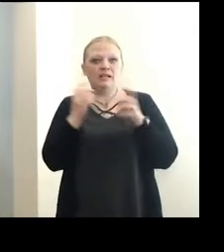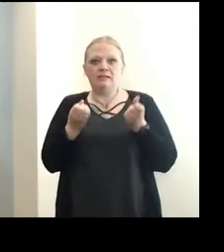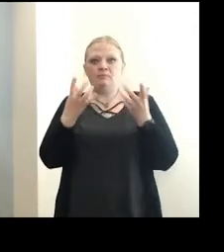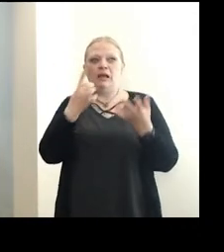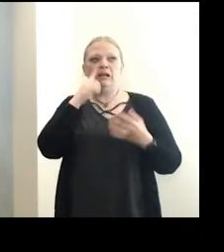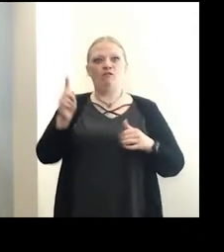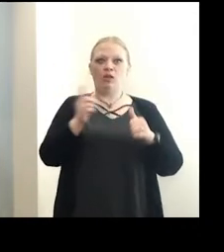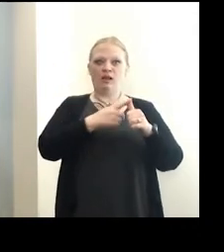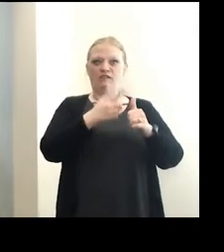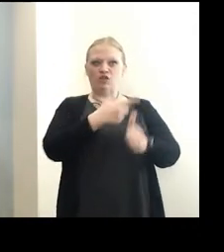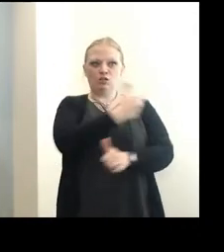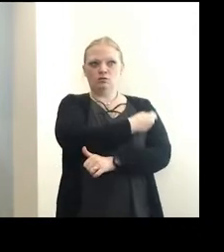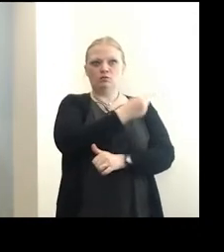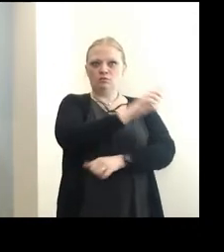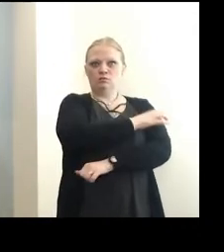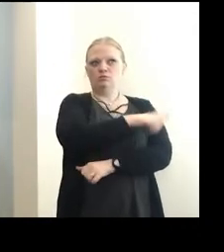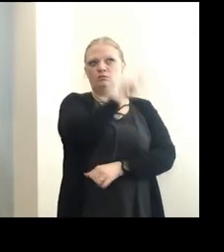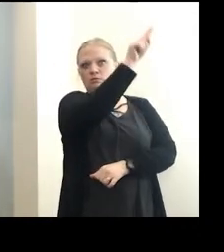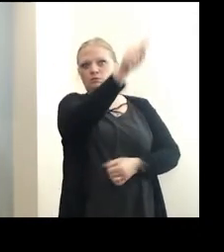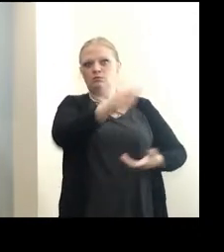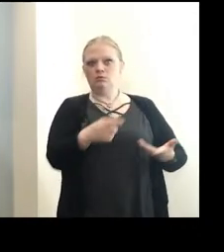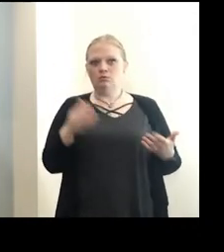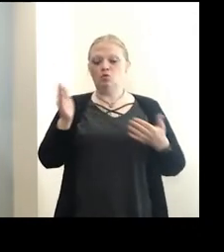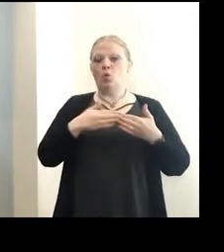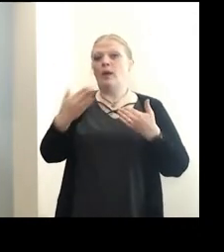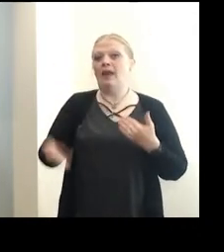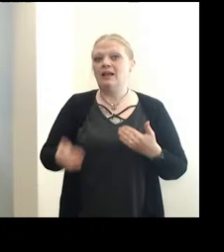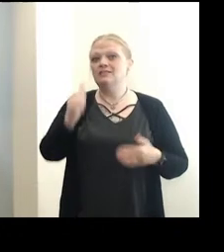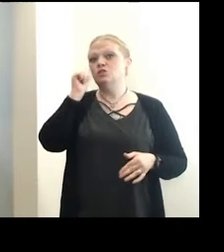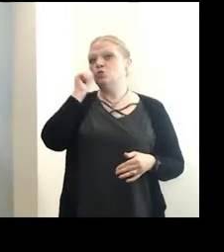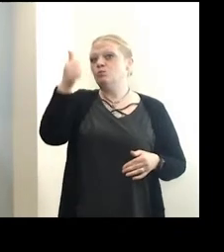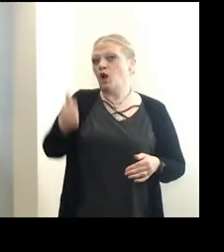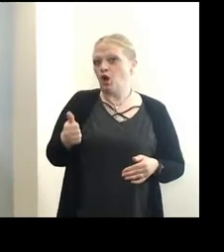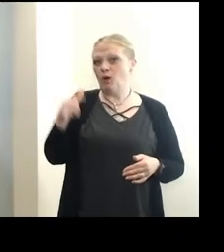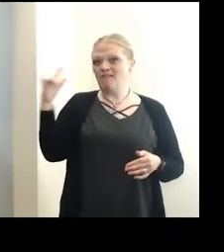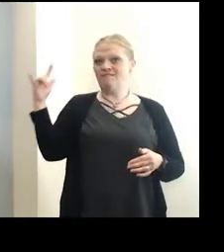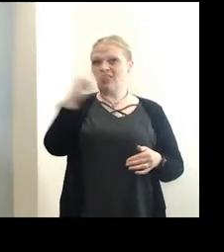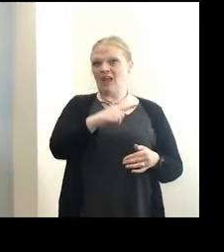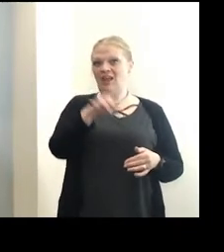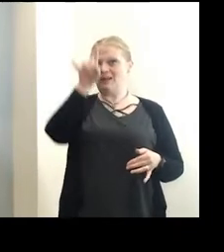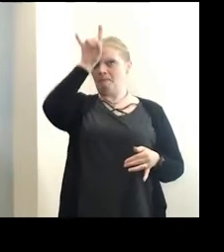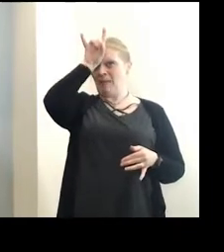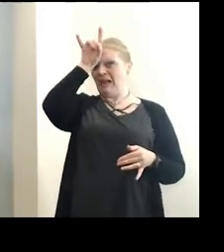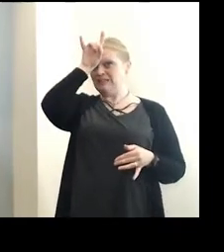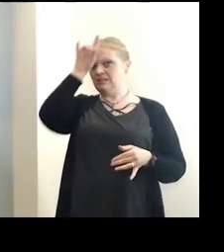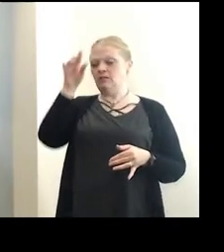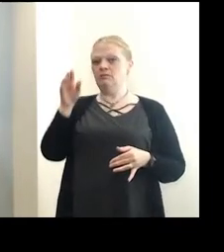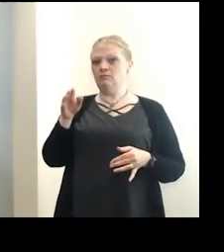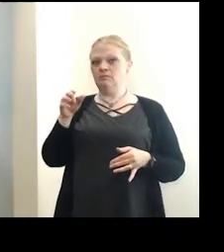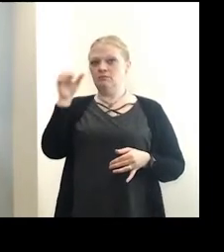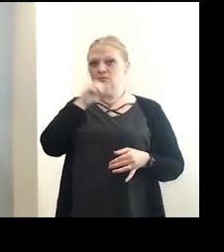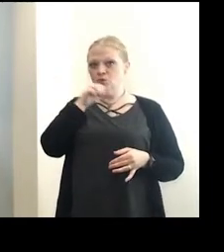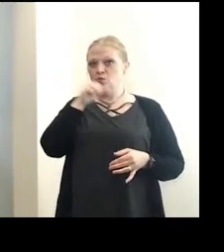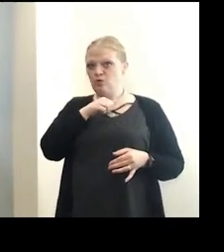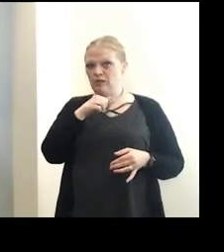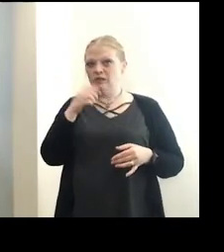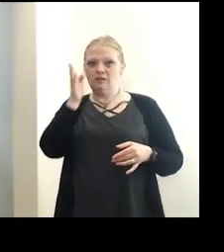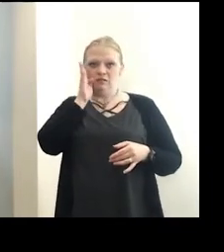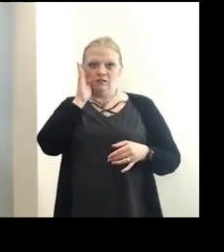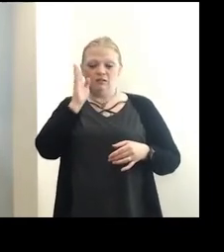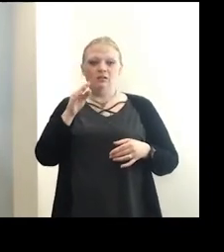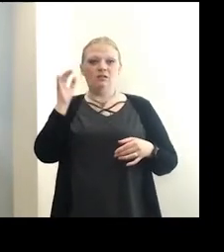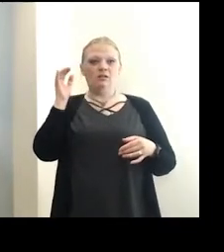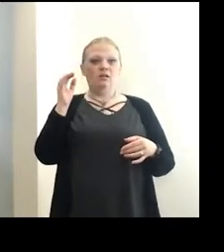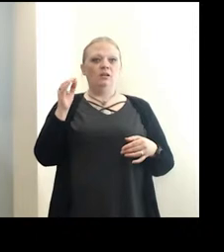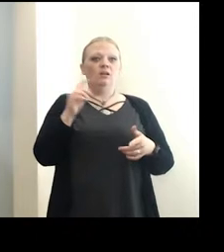some of our first dose clinics elsewhere. We have our next one tomorrow at Flying Bison Brewery in Buffalo. And then